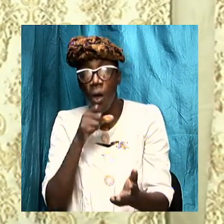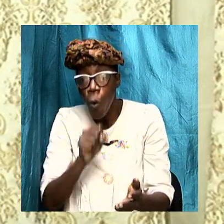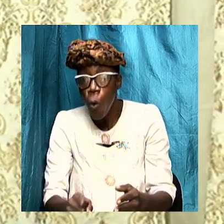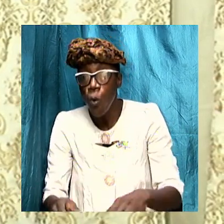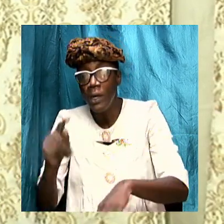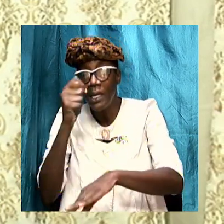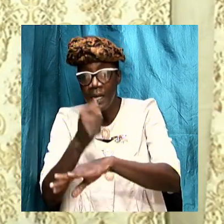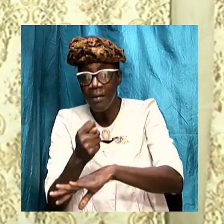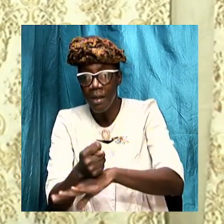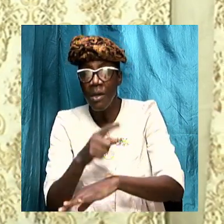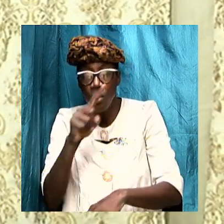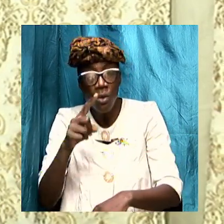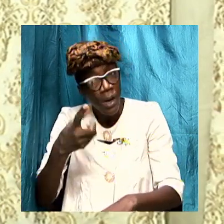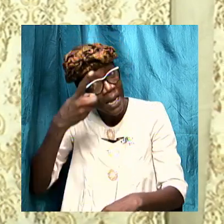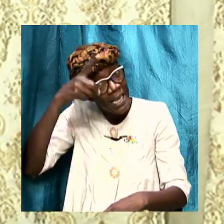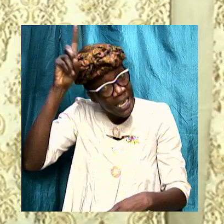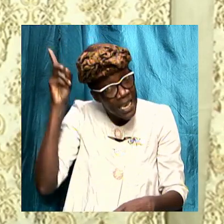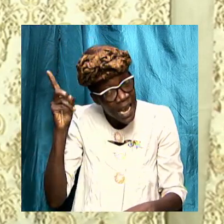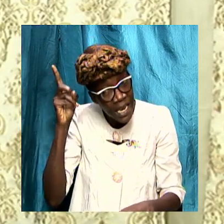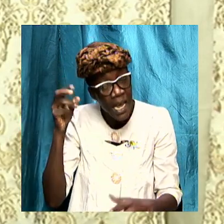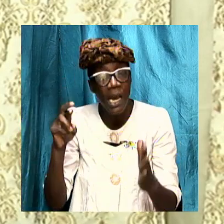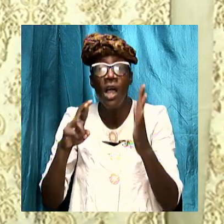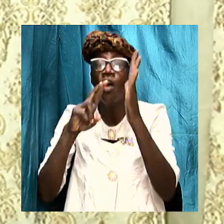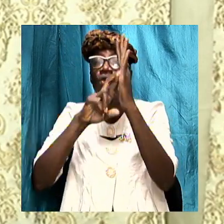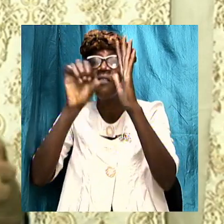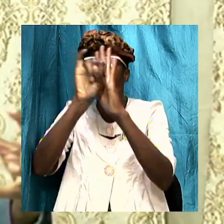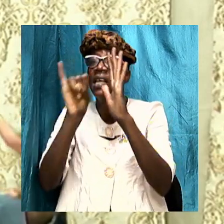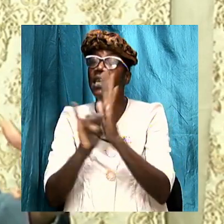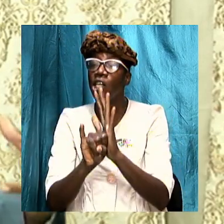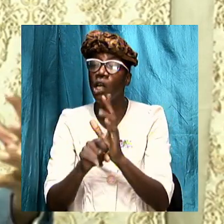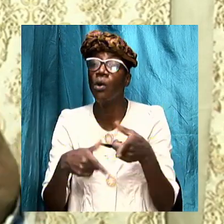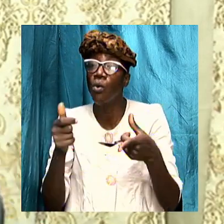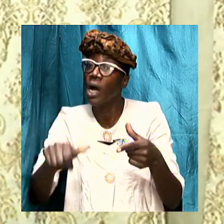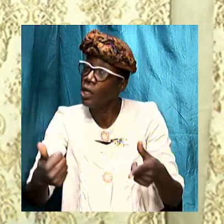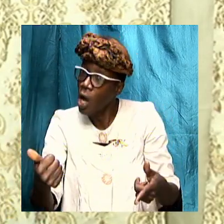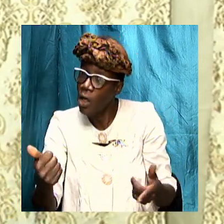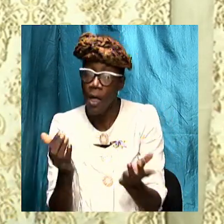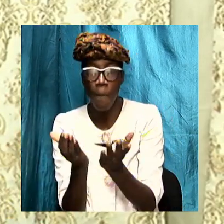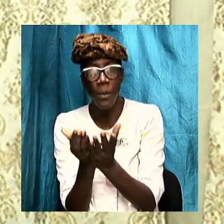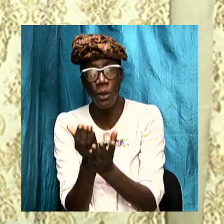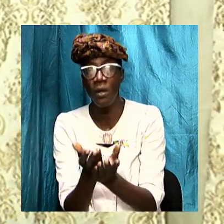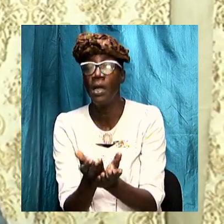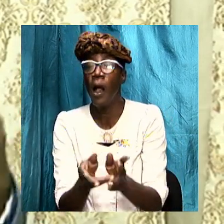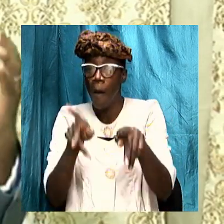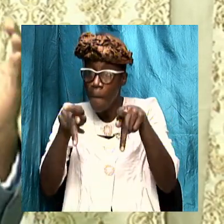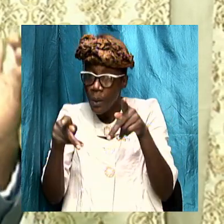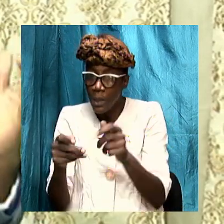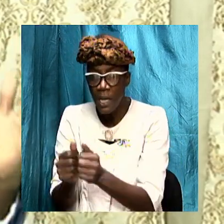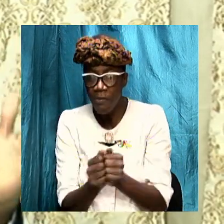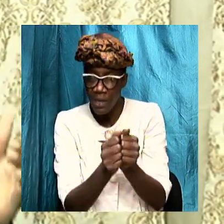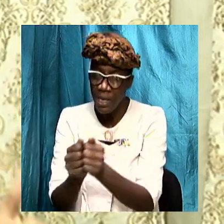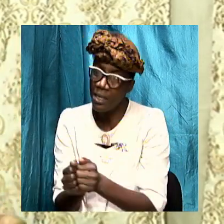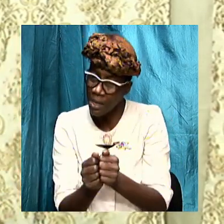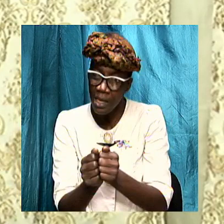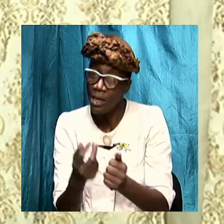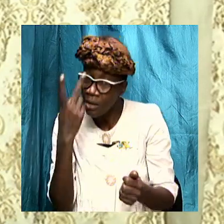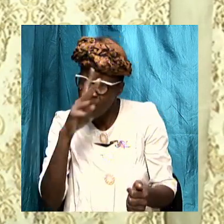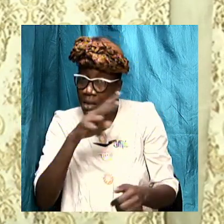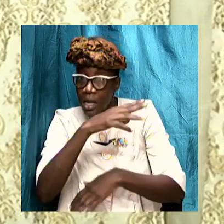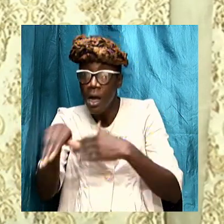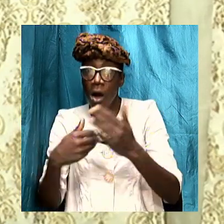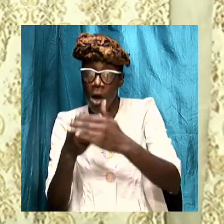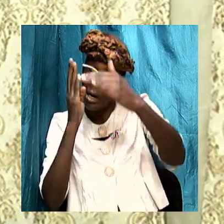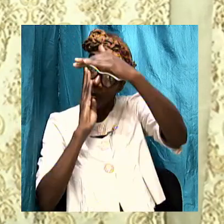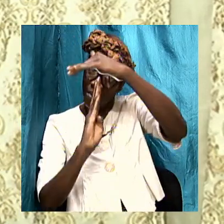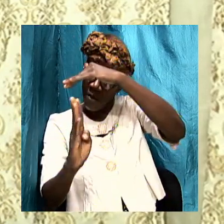Daniel and Revelation we looked at all the books and we put the whole thing together to see all the prophecies the